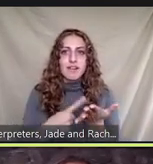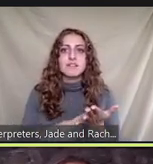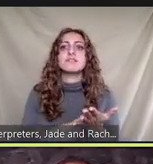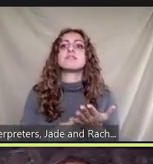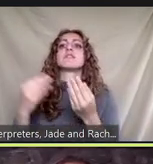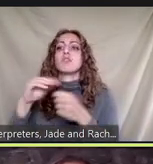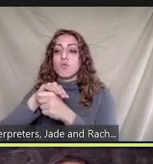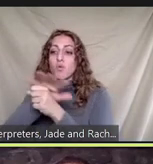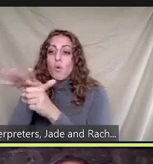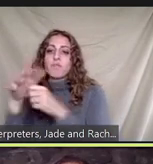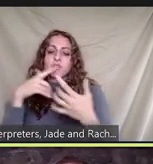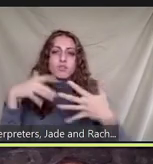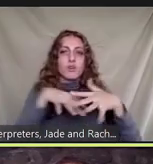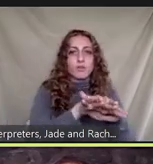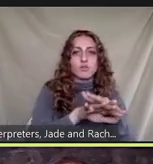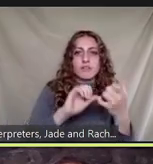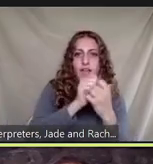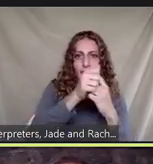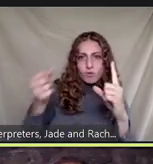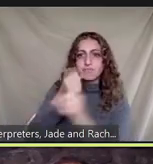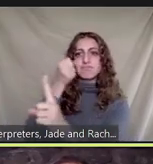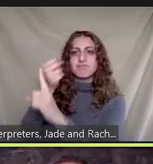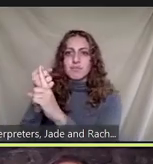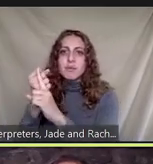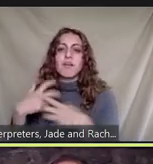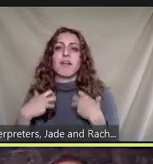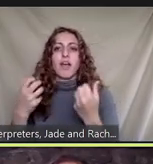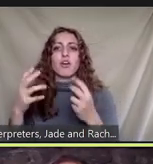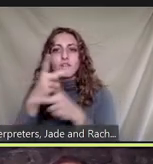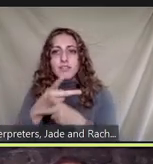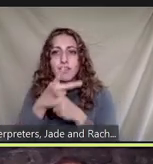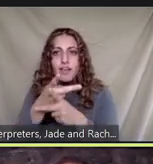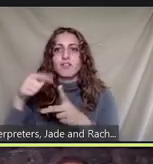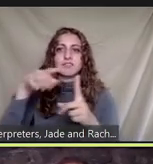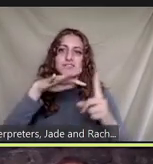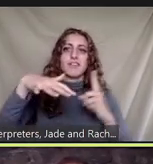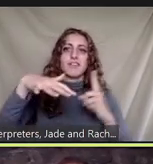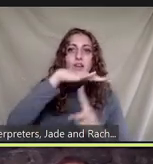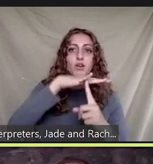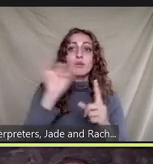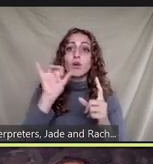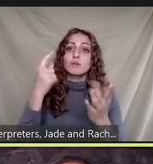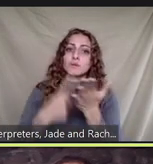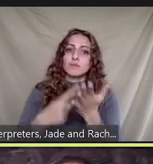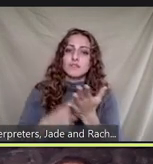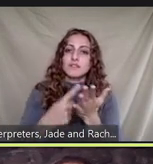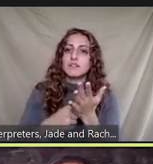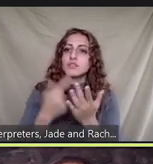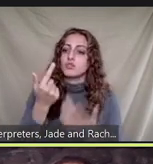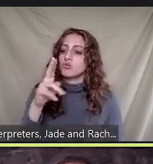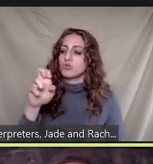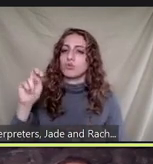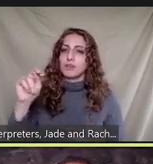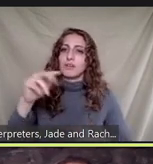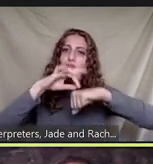covet in terms of the impact healthcare has on the environment and then talk about what a green chemistry future might look like with a neat